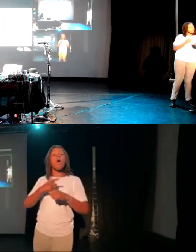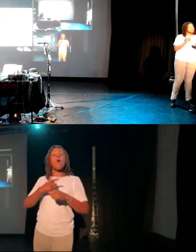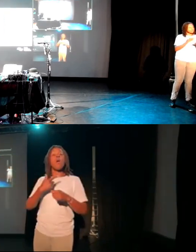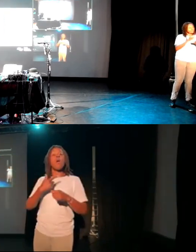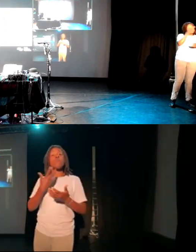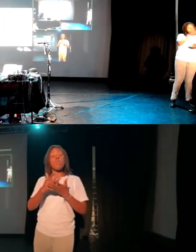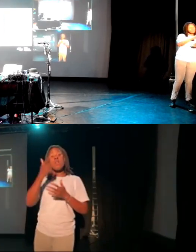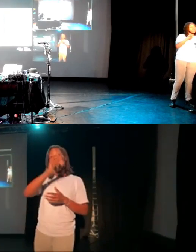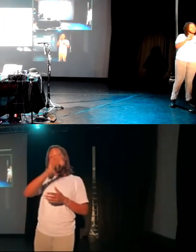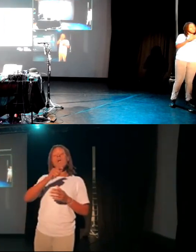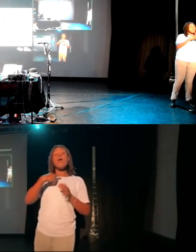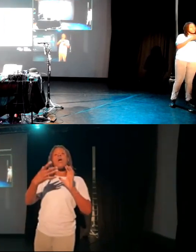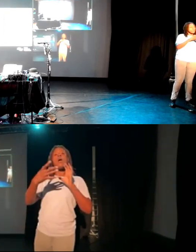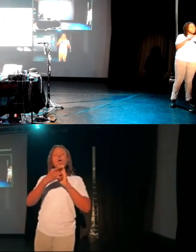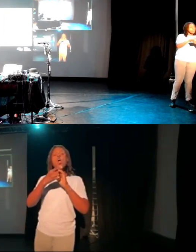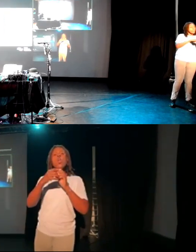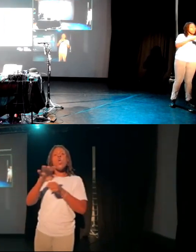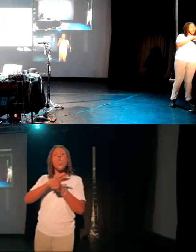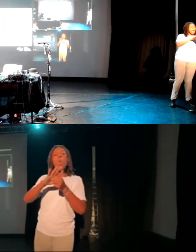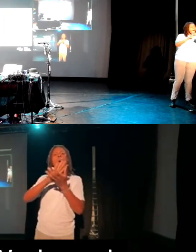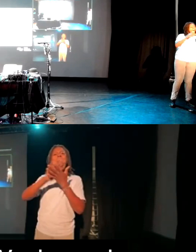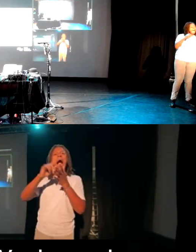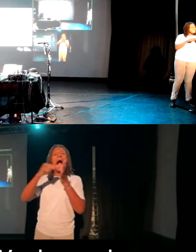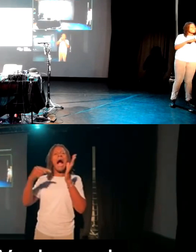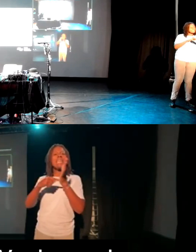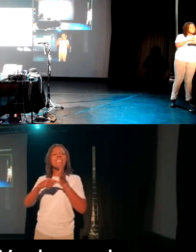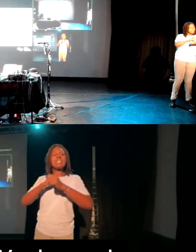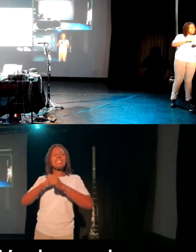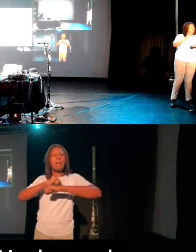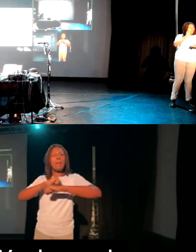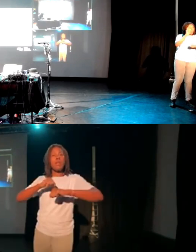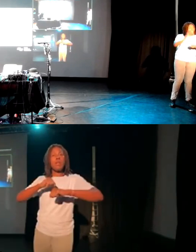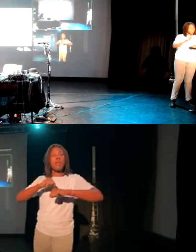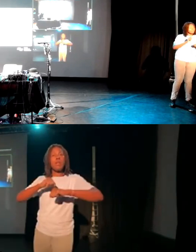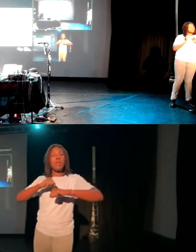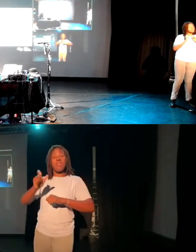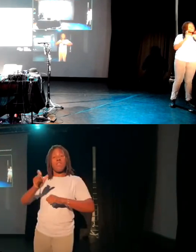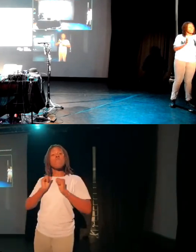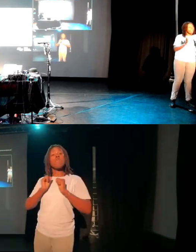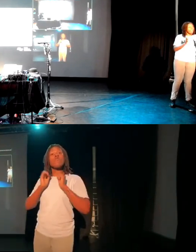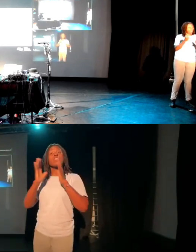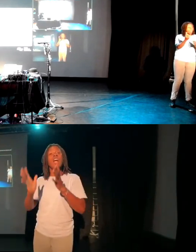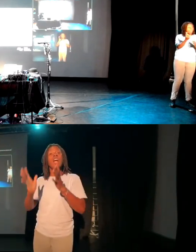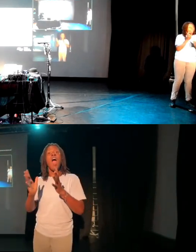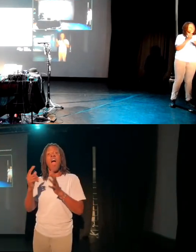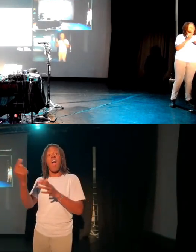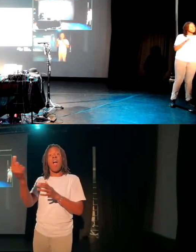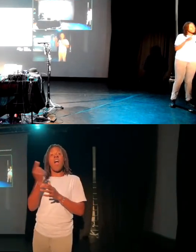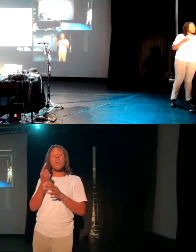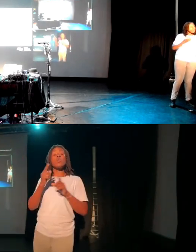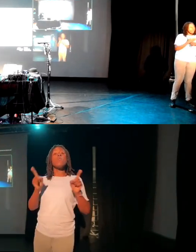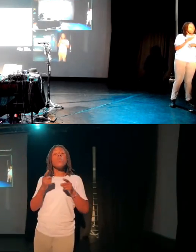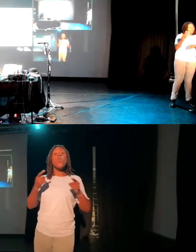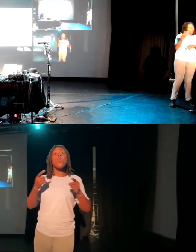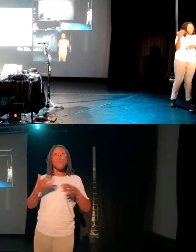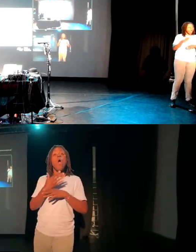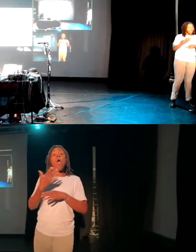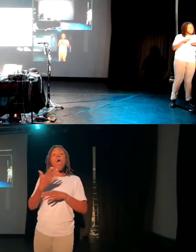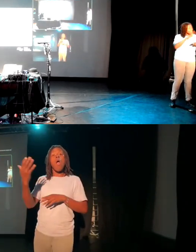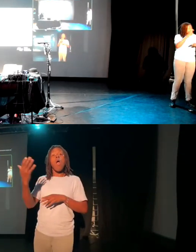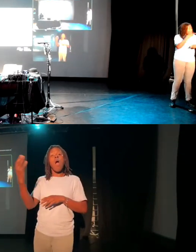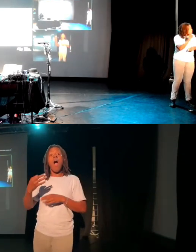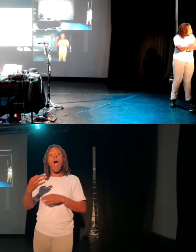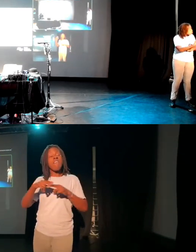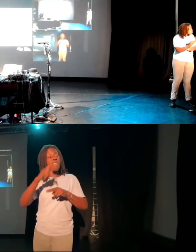local hack space. And one of the guys there had just retired and actually approached the Musicworks and said, is there anything I can do from a voluntary point of view that would be really helpful?